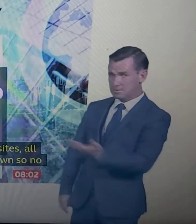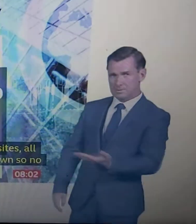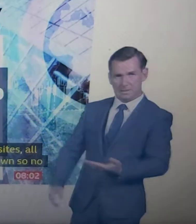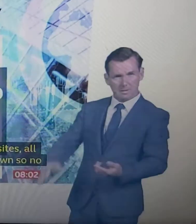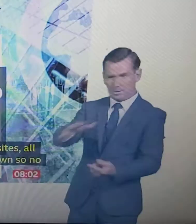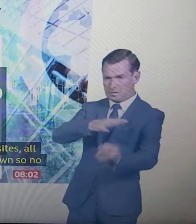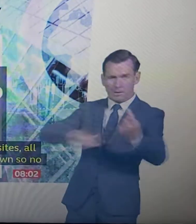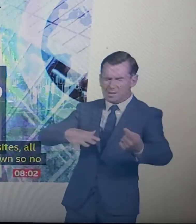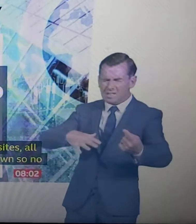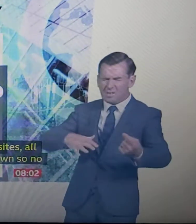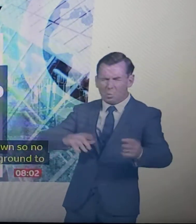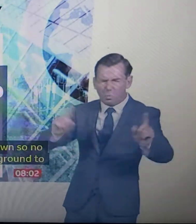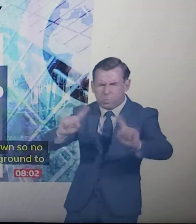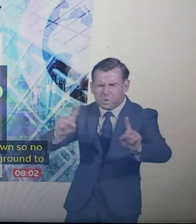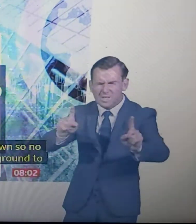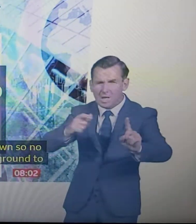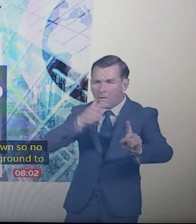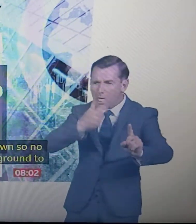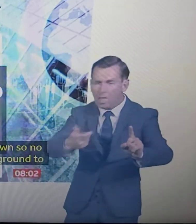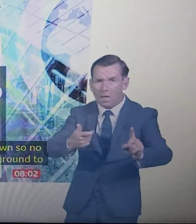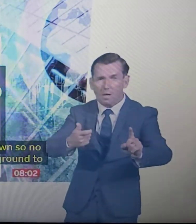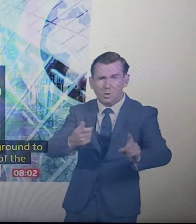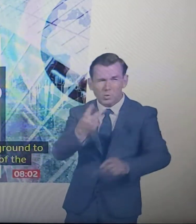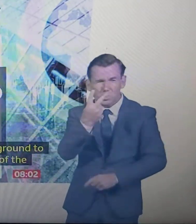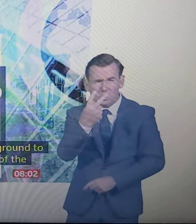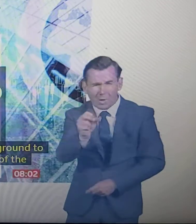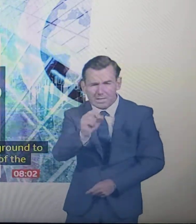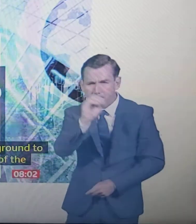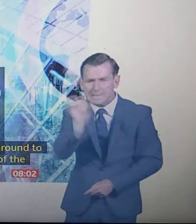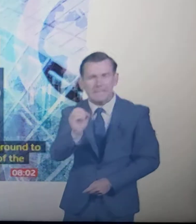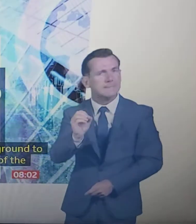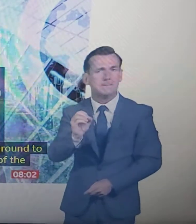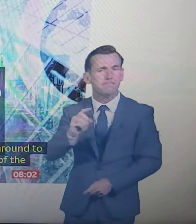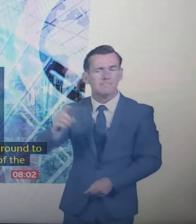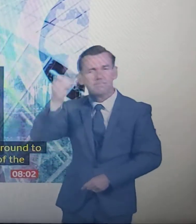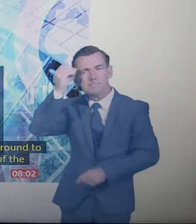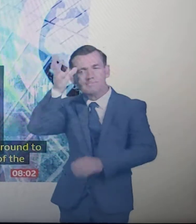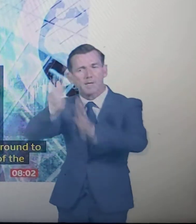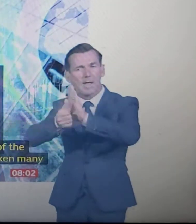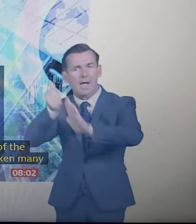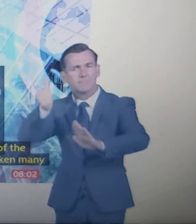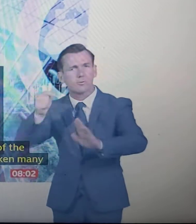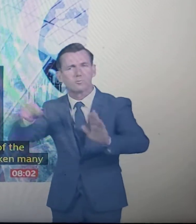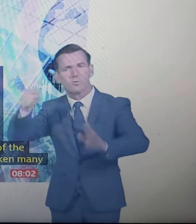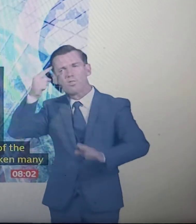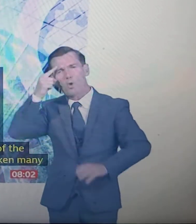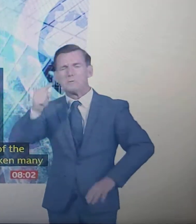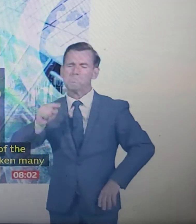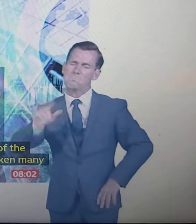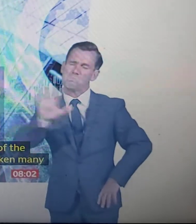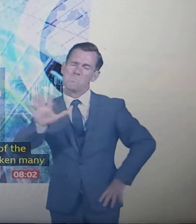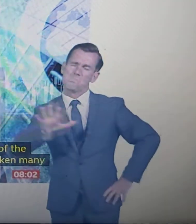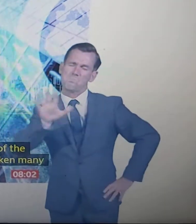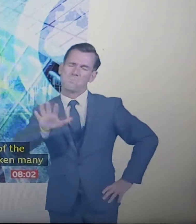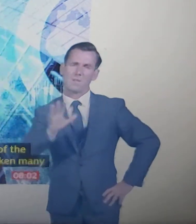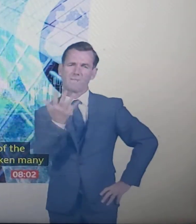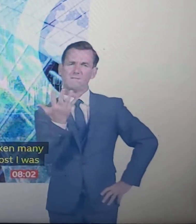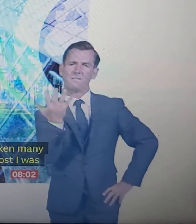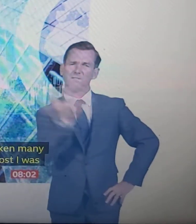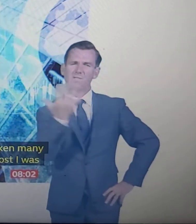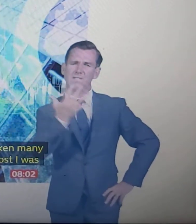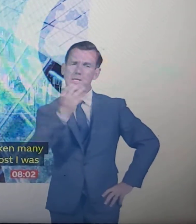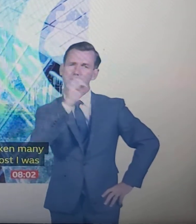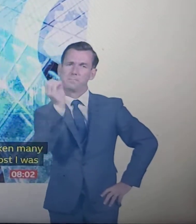has taken many by surprise this morning. Most that I was speaking to expecting the economy to shrink by around 15%. So, this is significantly